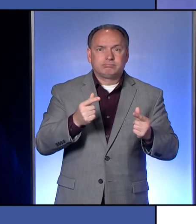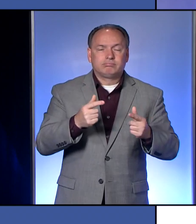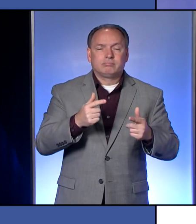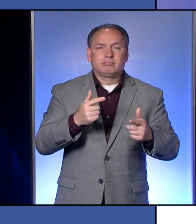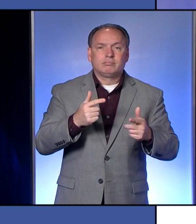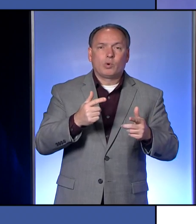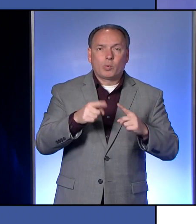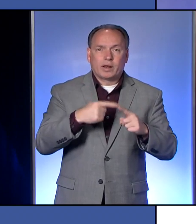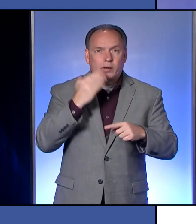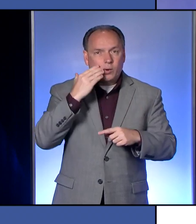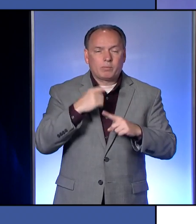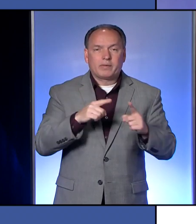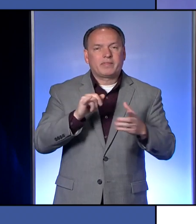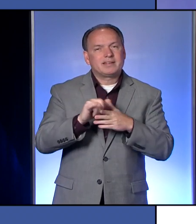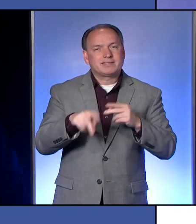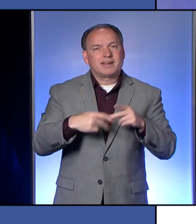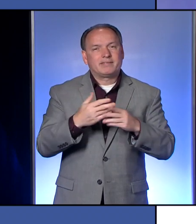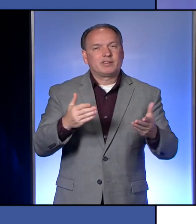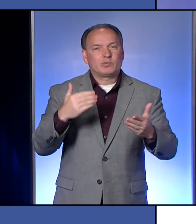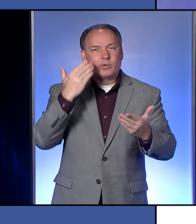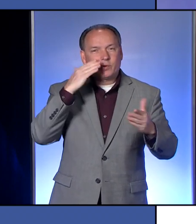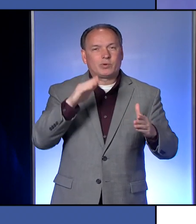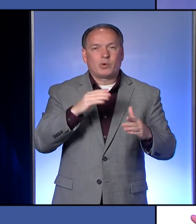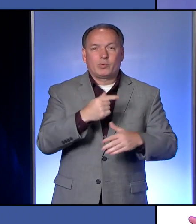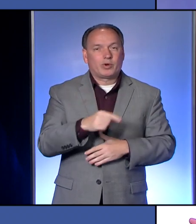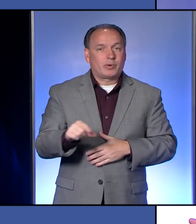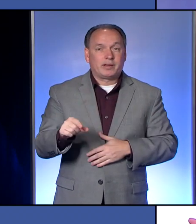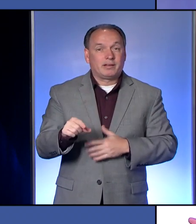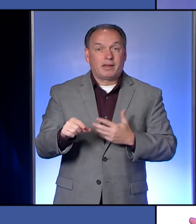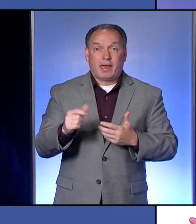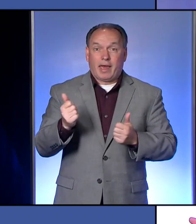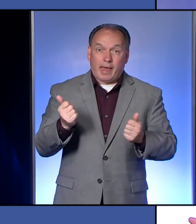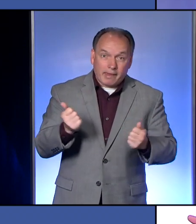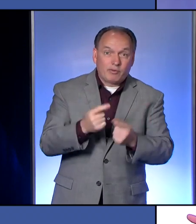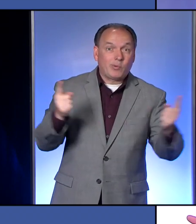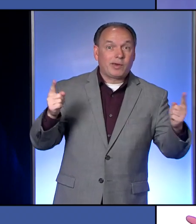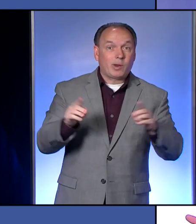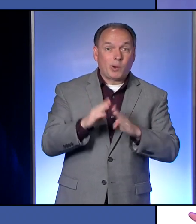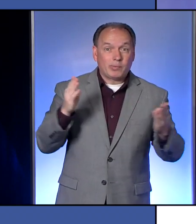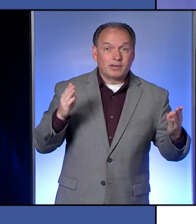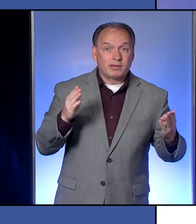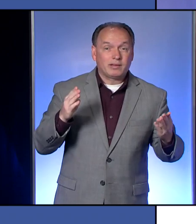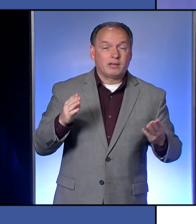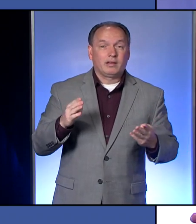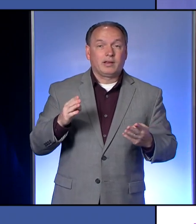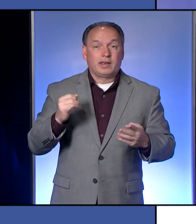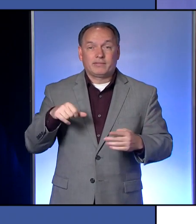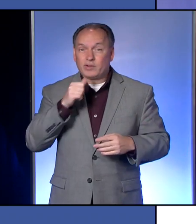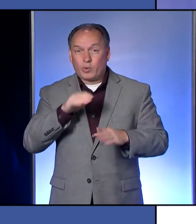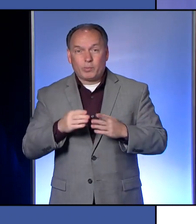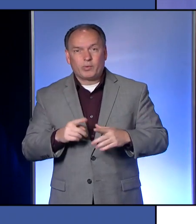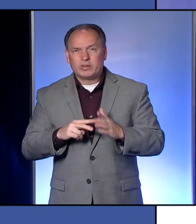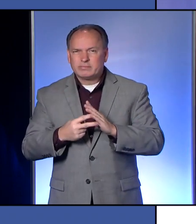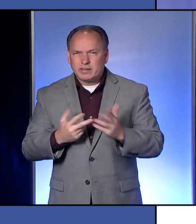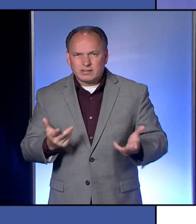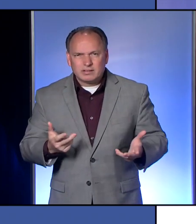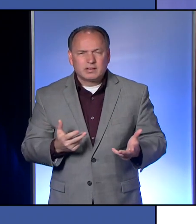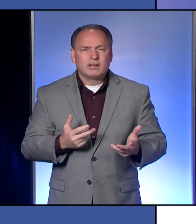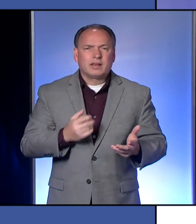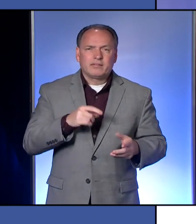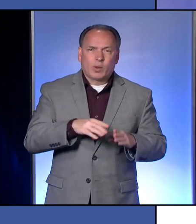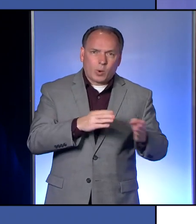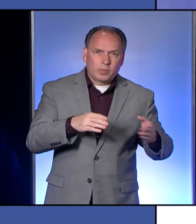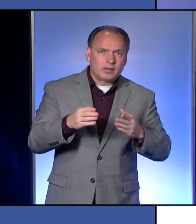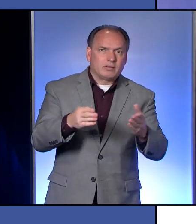you know, those are the kind of things and we don't even know in green, does everybody open? If they don't open, what does that look like? If they are